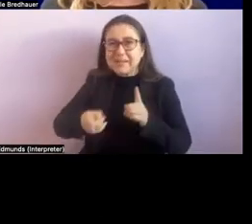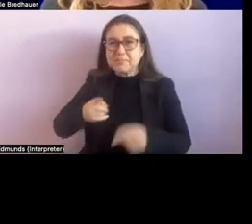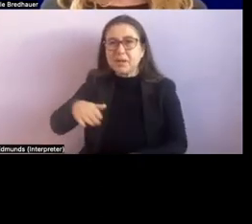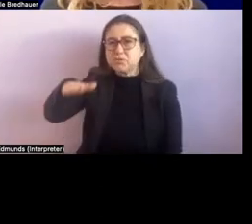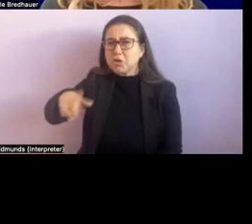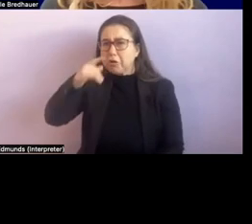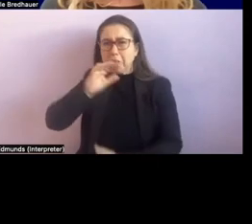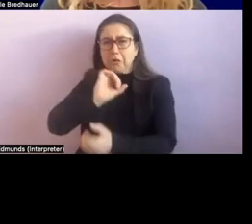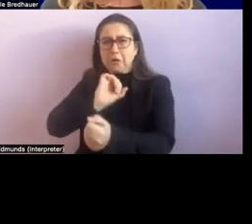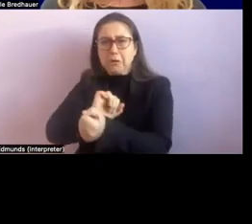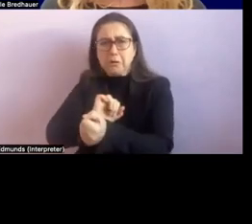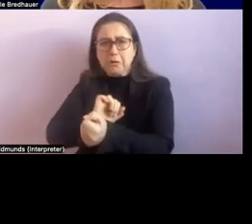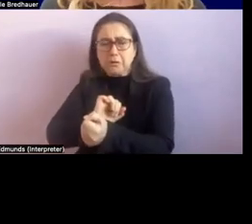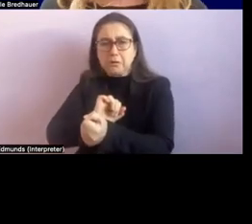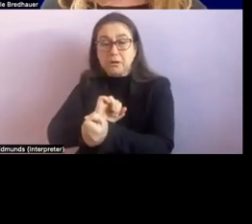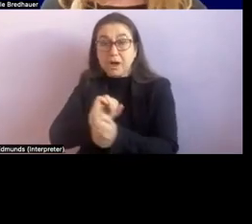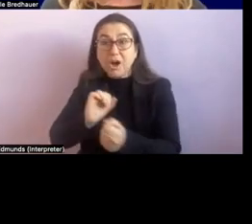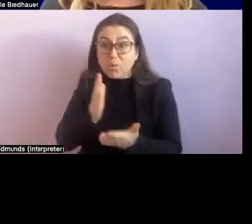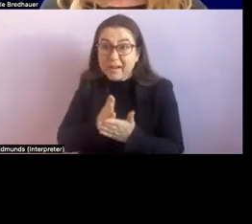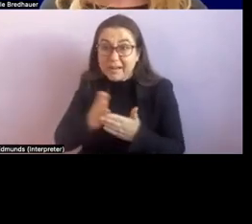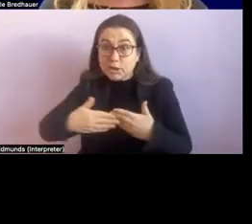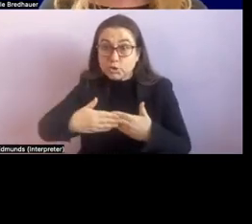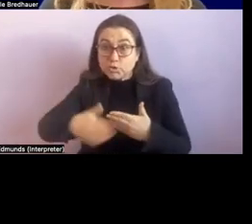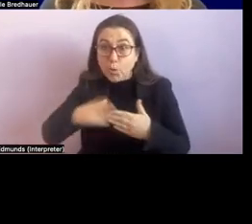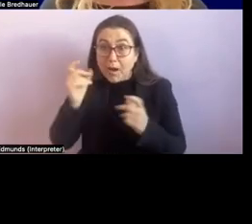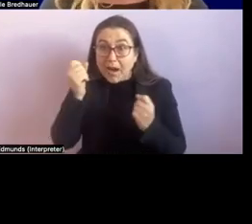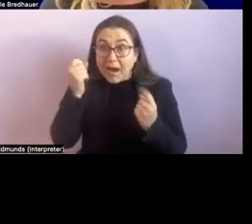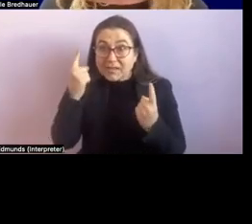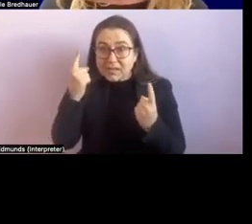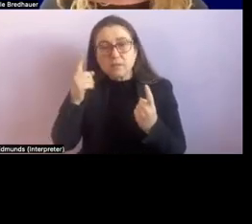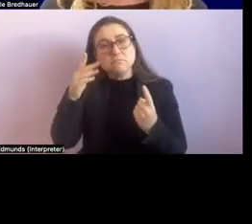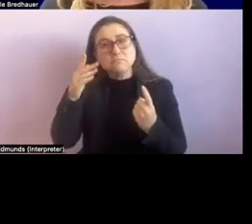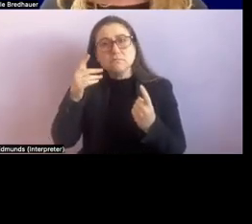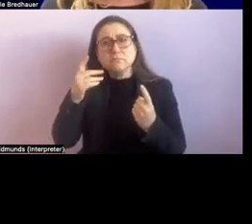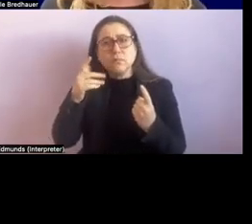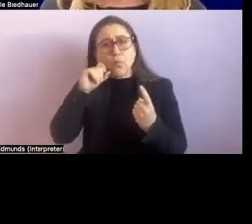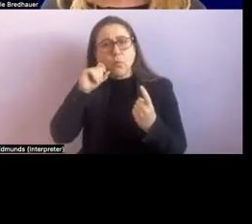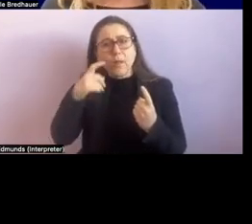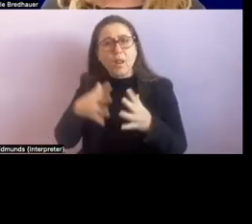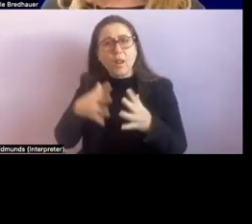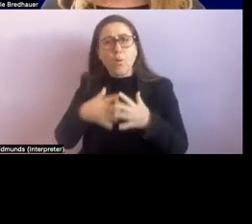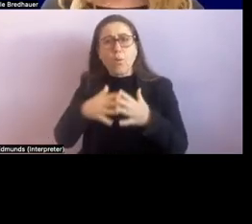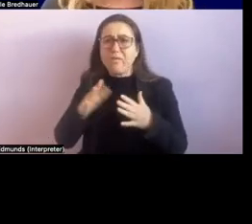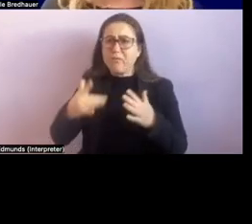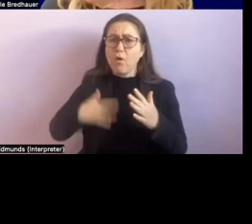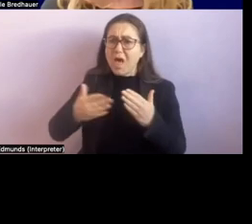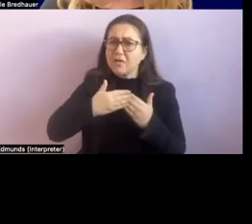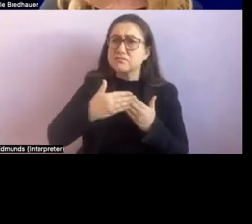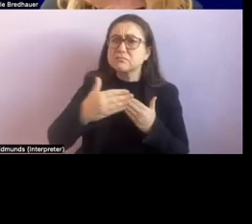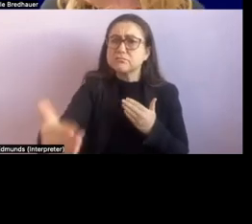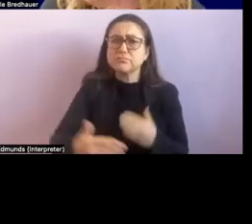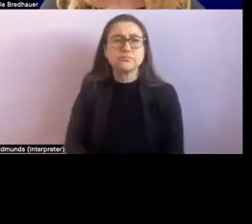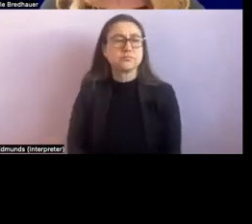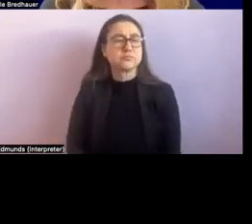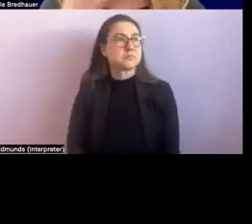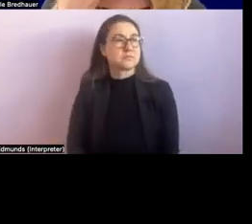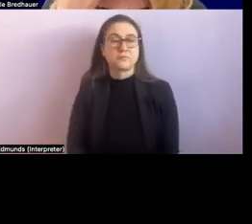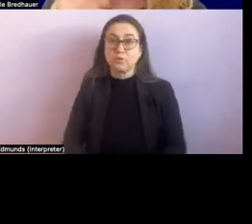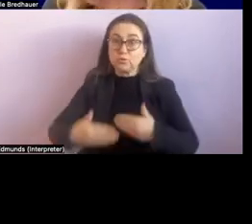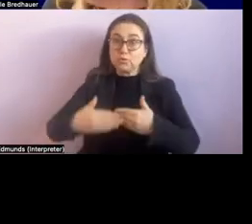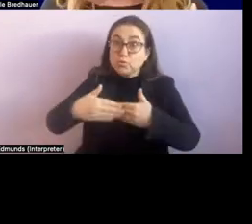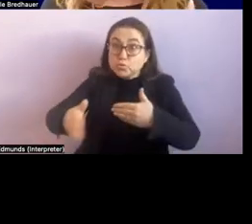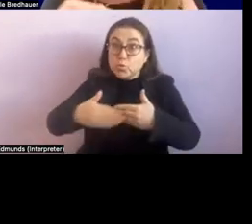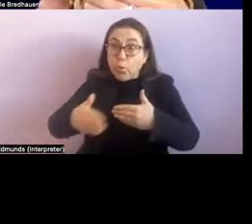It's a lifelong concept. There's so many different things we can learn about